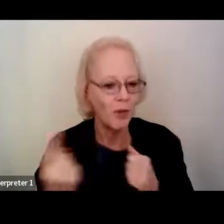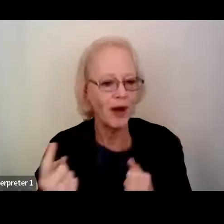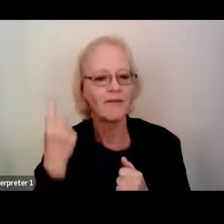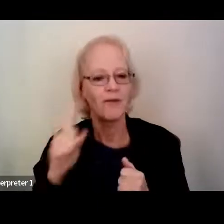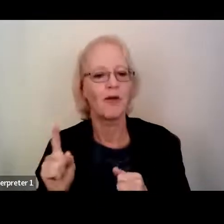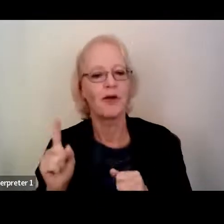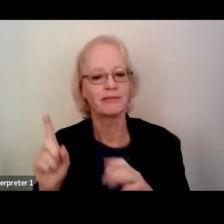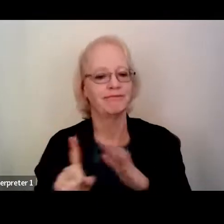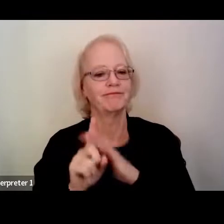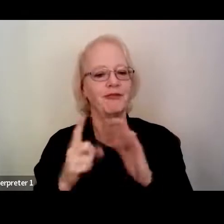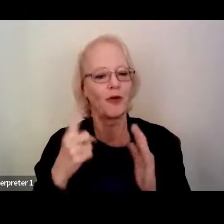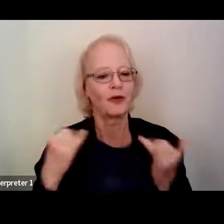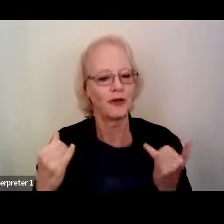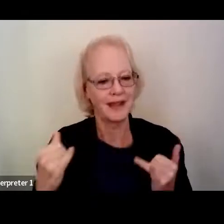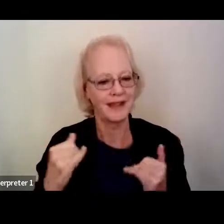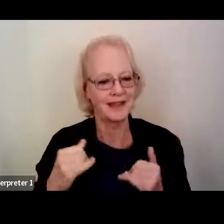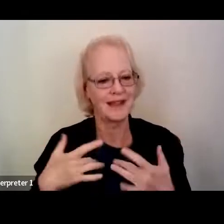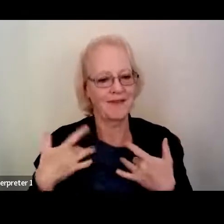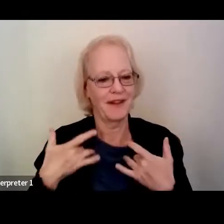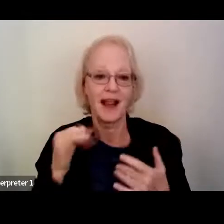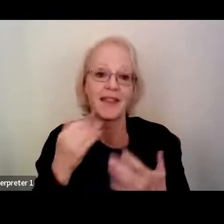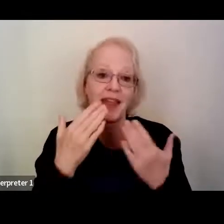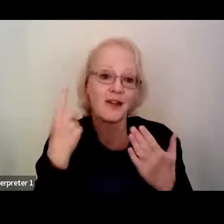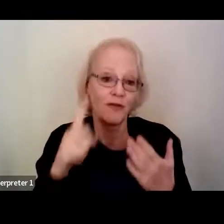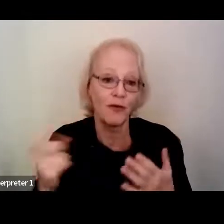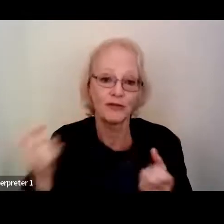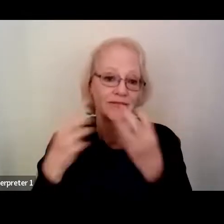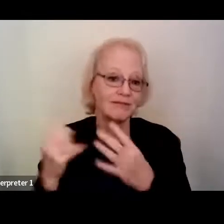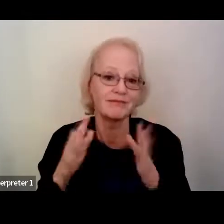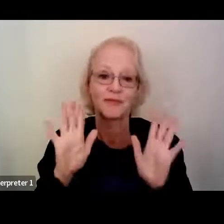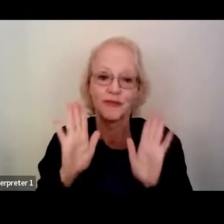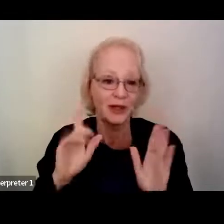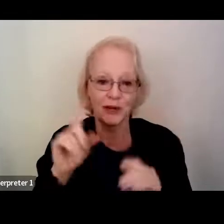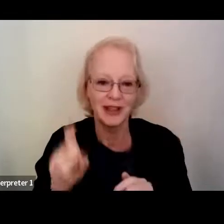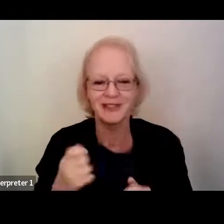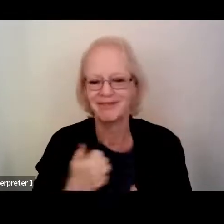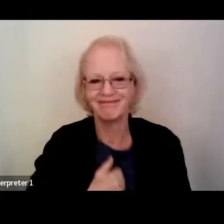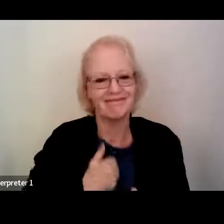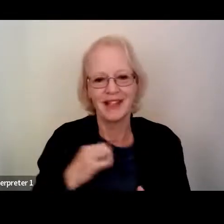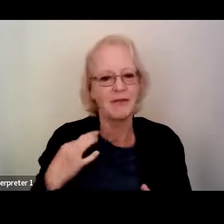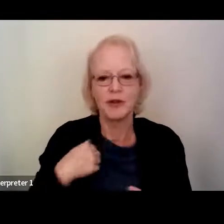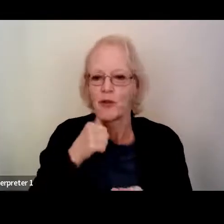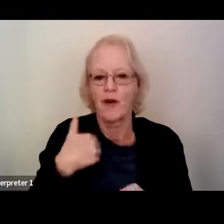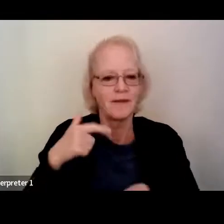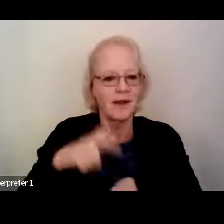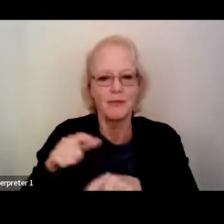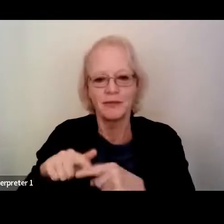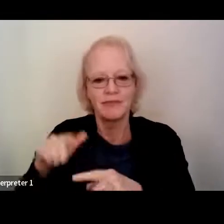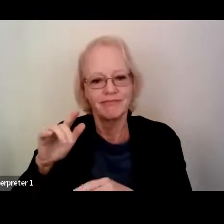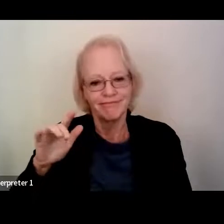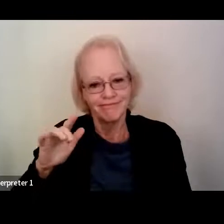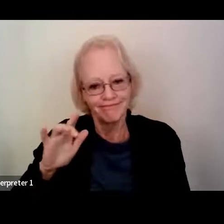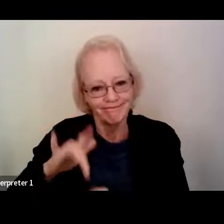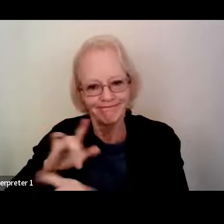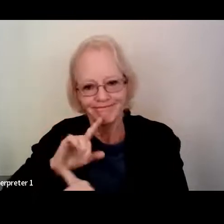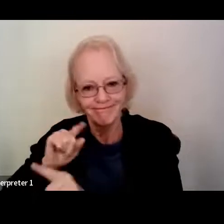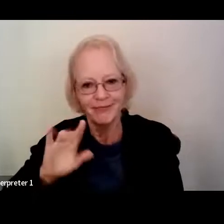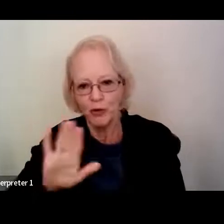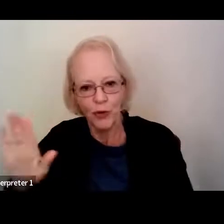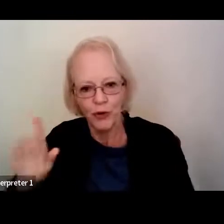and for submitting such great questions. Sorry if we didn't get to your question. We did try to answer as many as we could.